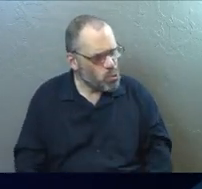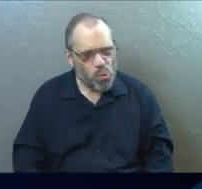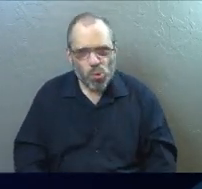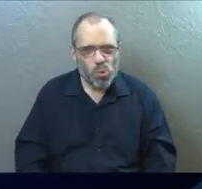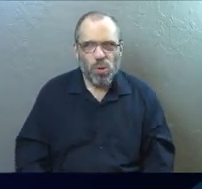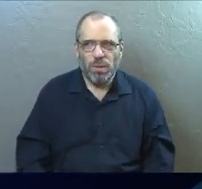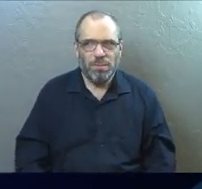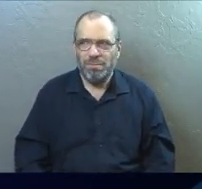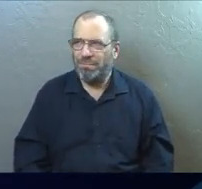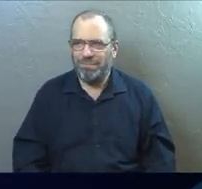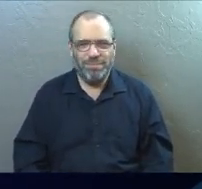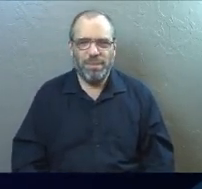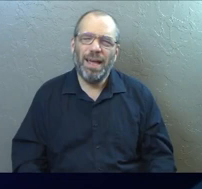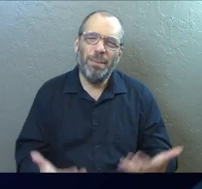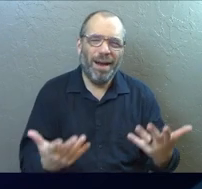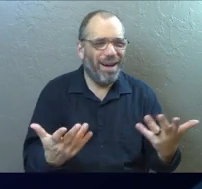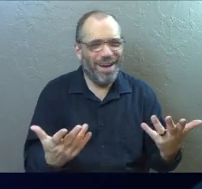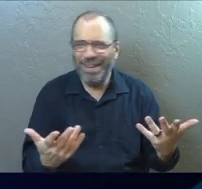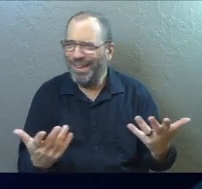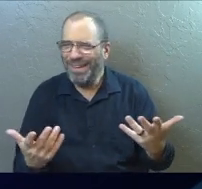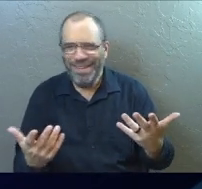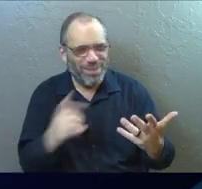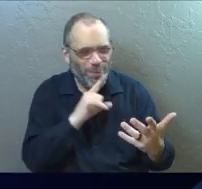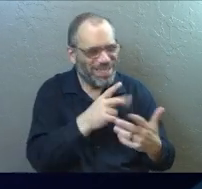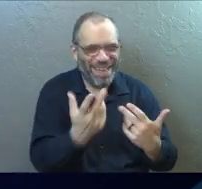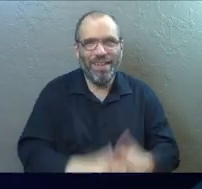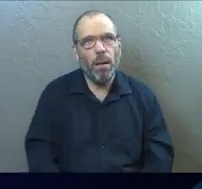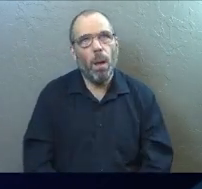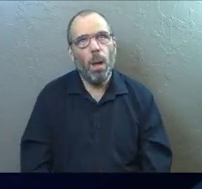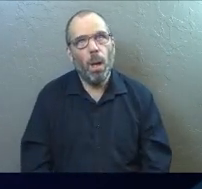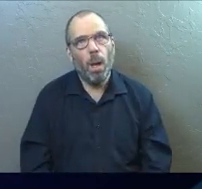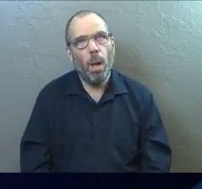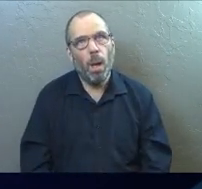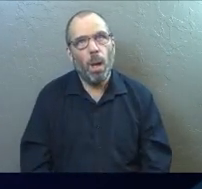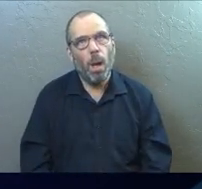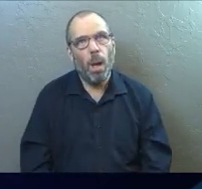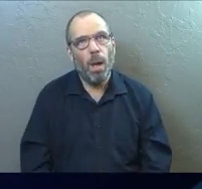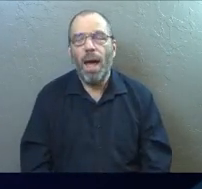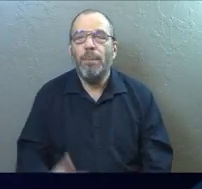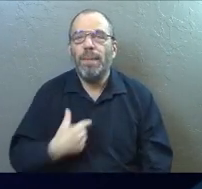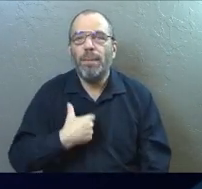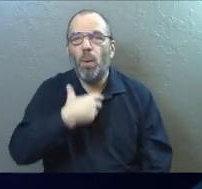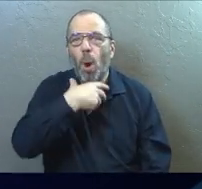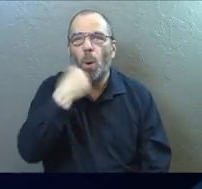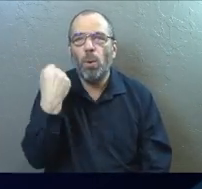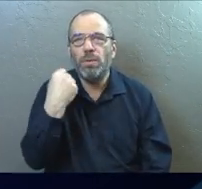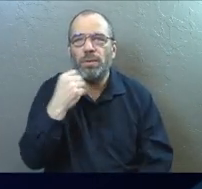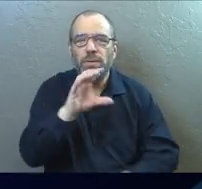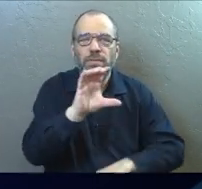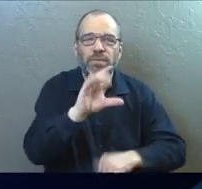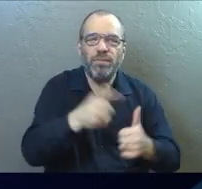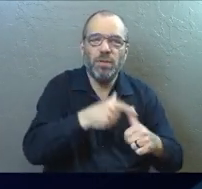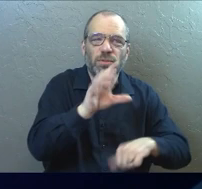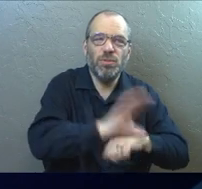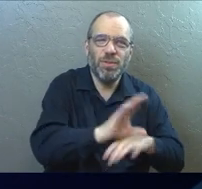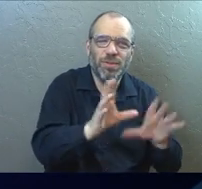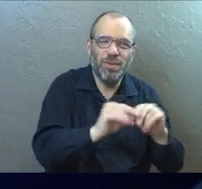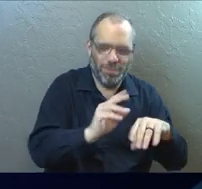I'm not getting nearly as many laps as first service because I think maybe we were older and first service, but, um,